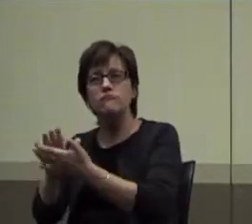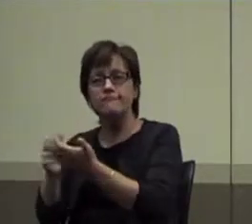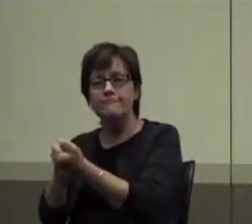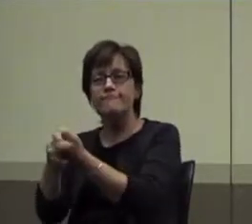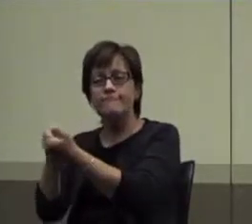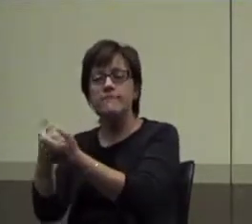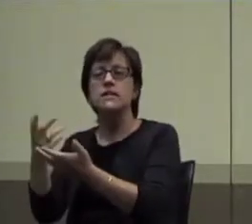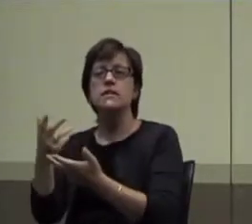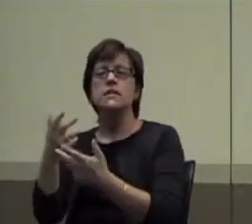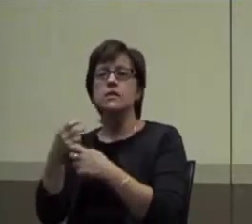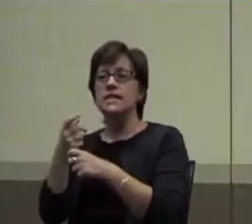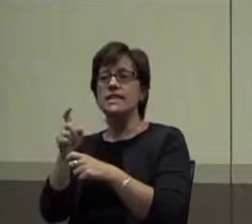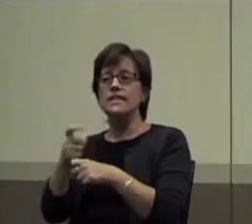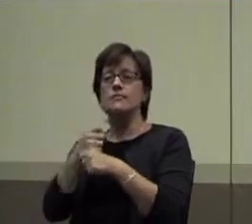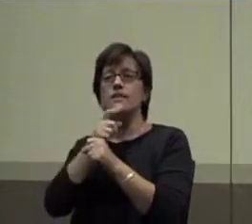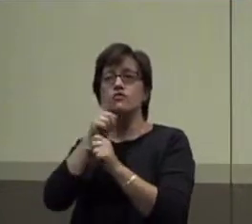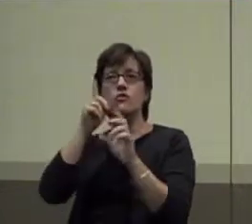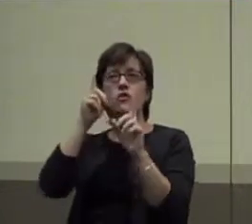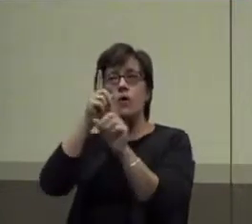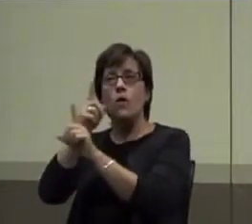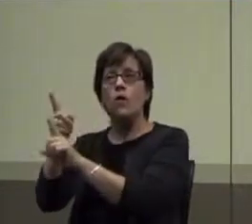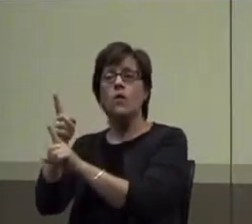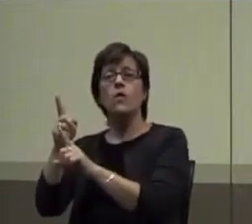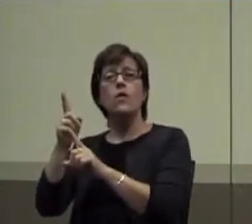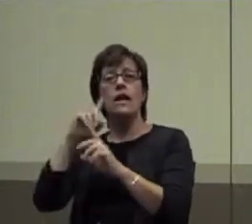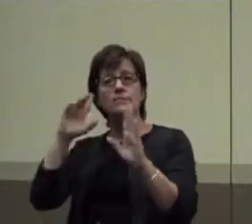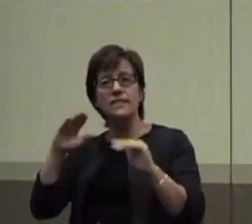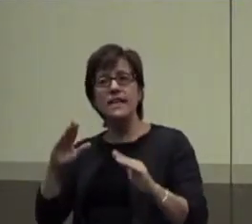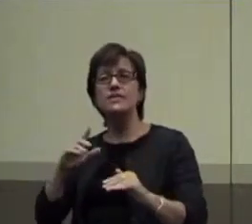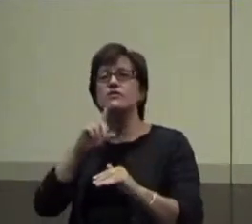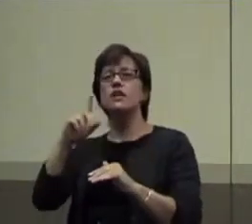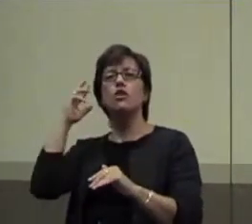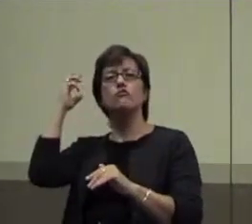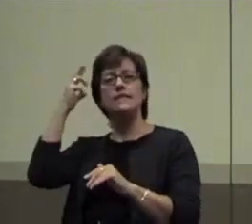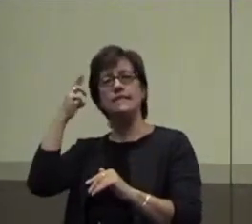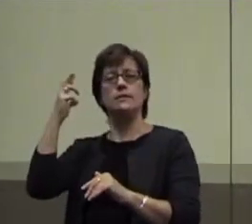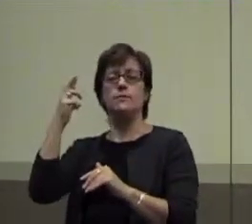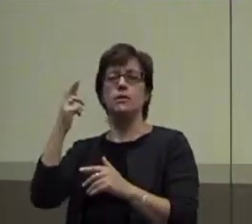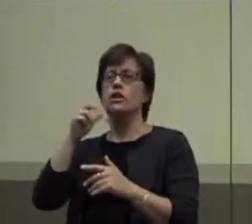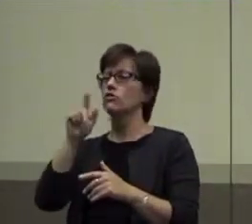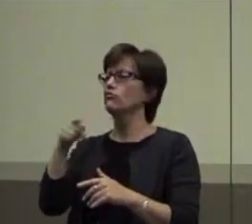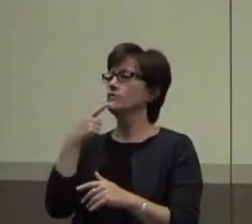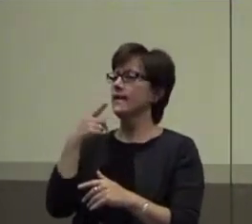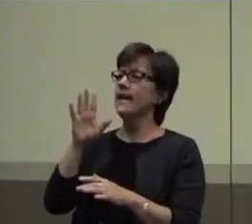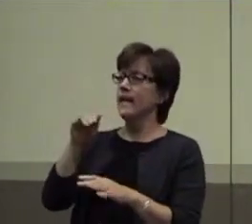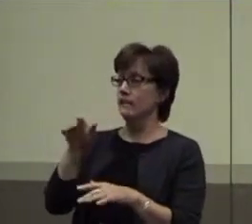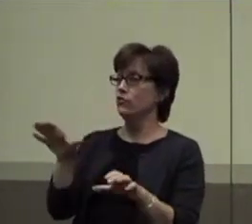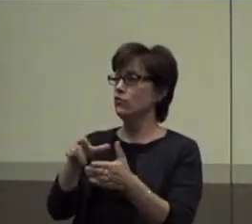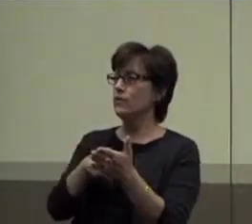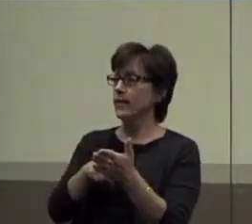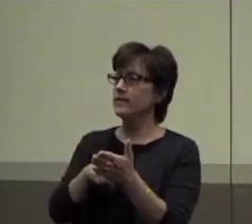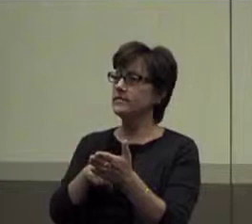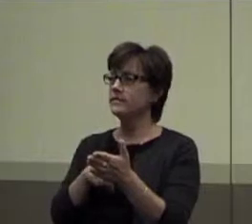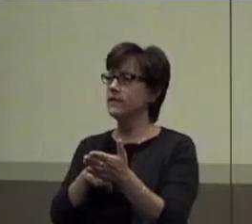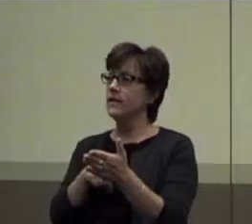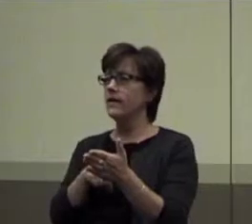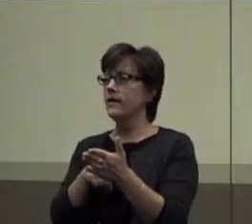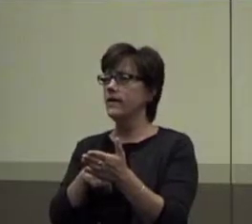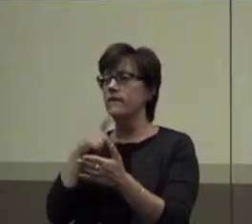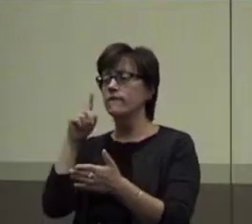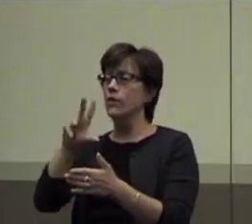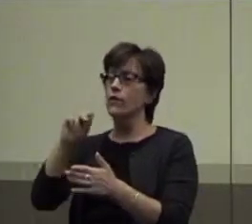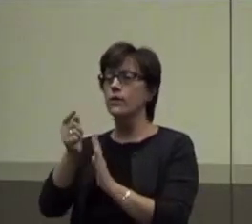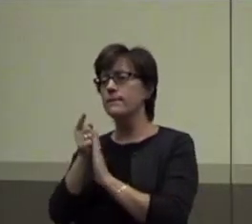that our goals and expectations are reasonable, okay. Don't just say, if you do this for 30 minutes straight,